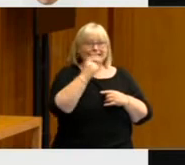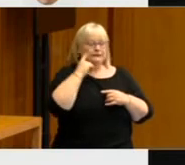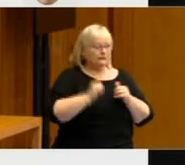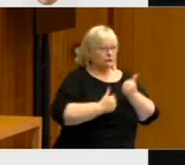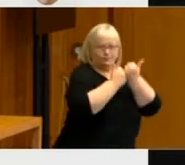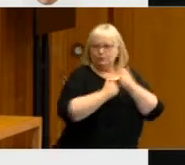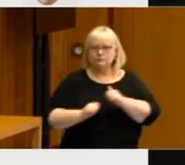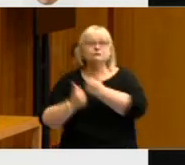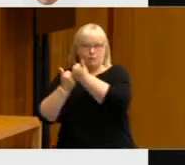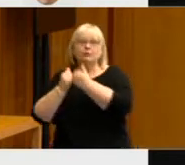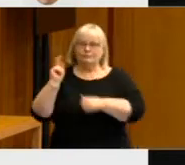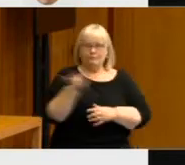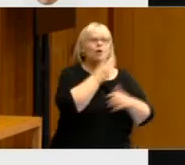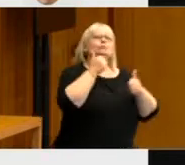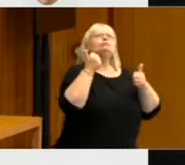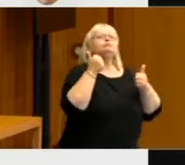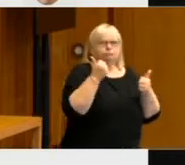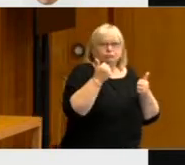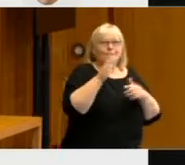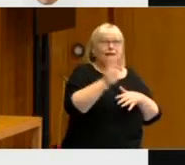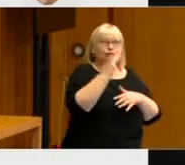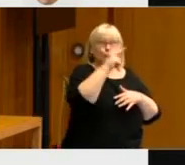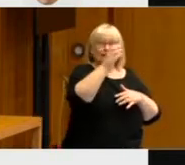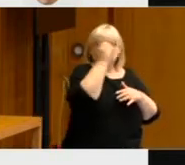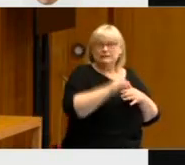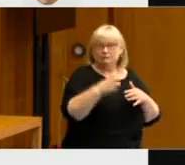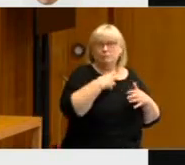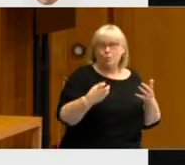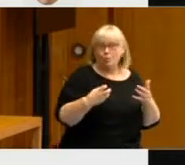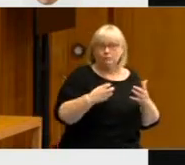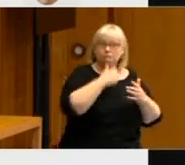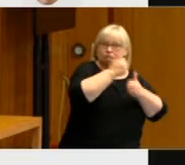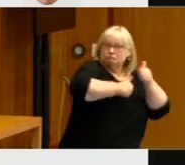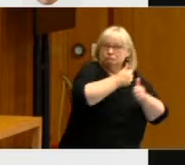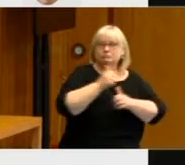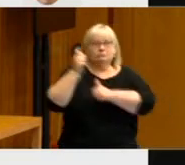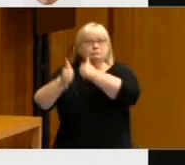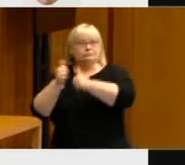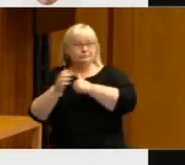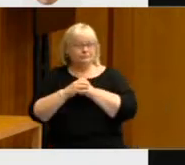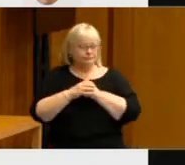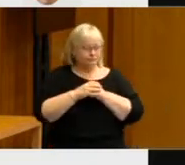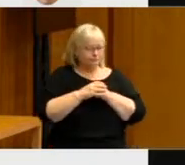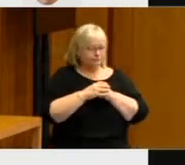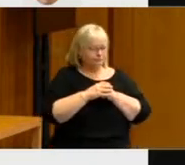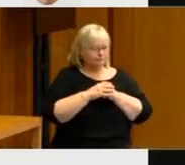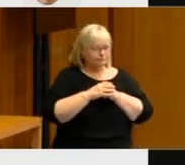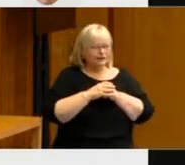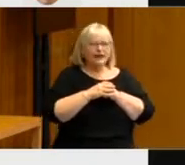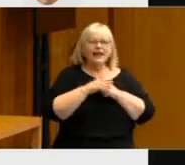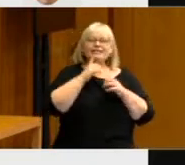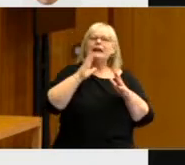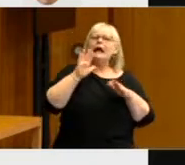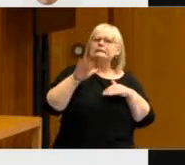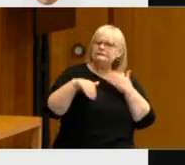support for both prime ministers by about 20 percentage points. And then what happens over time,